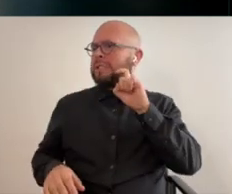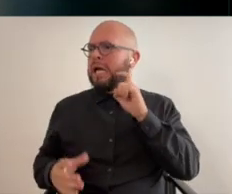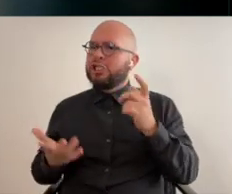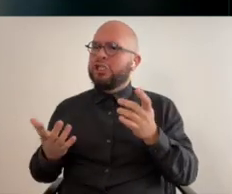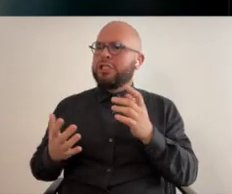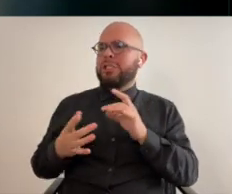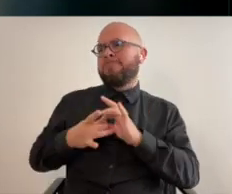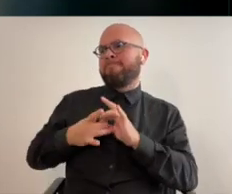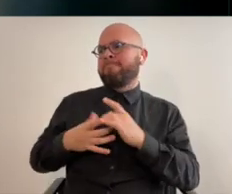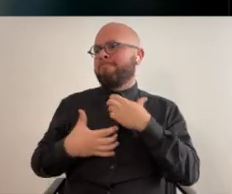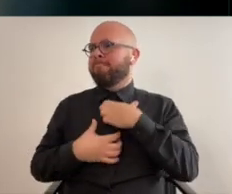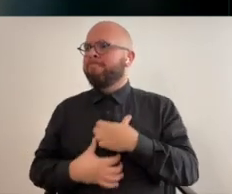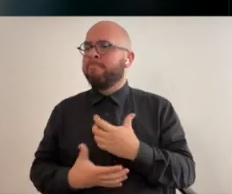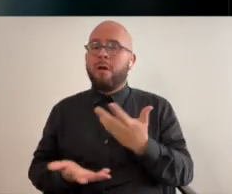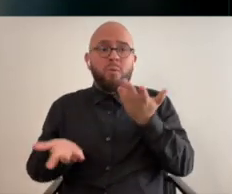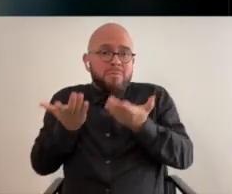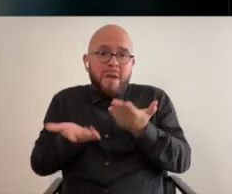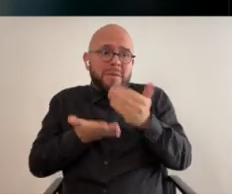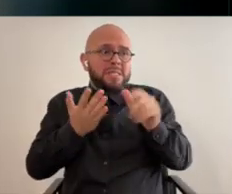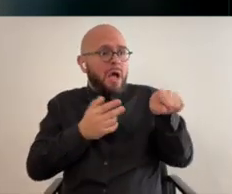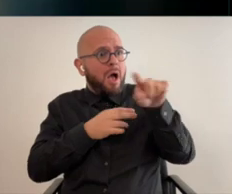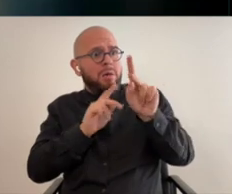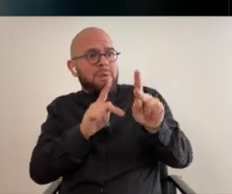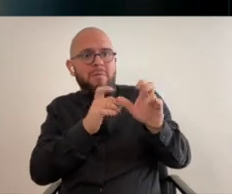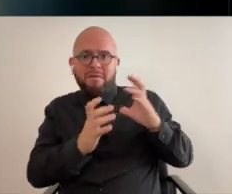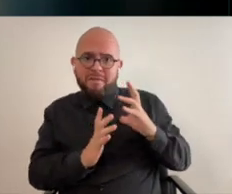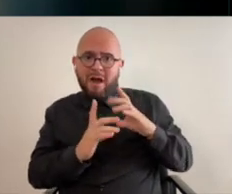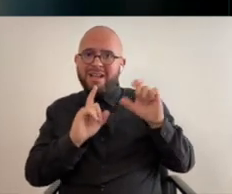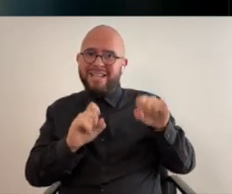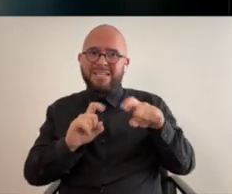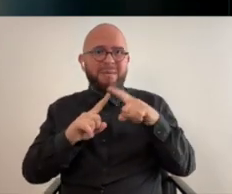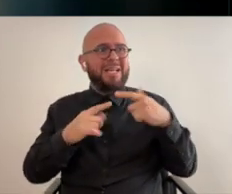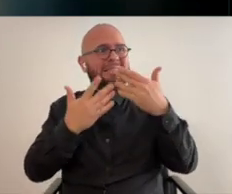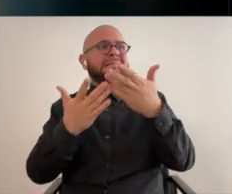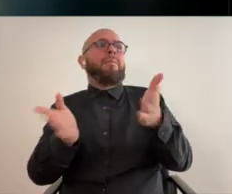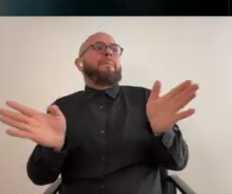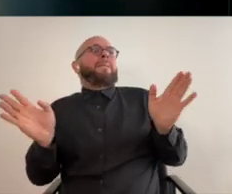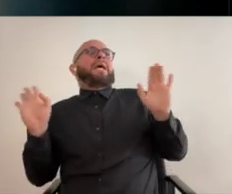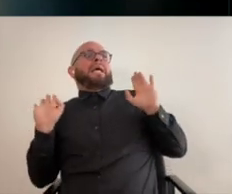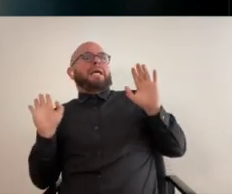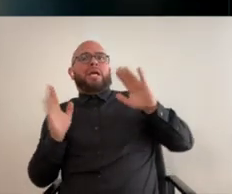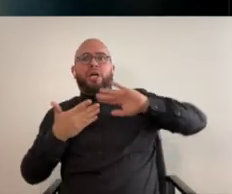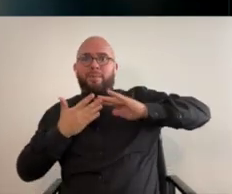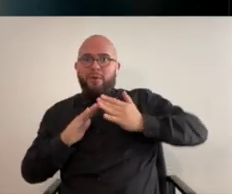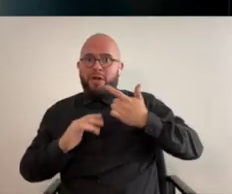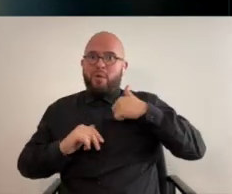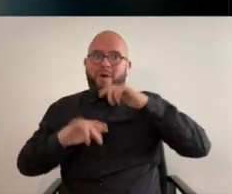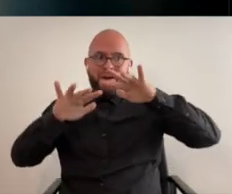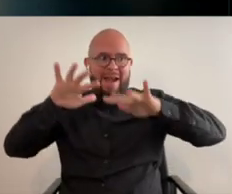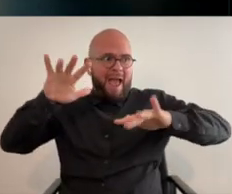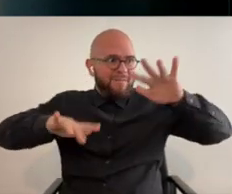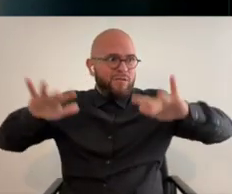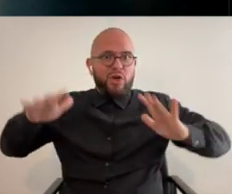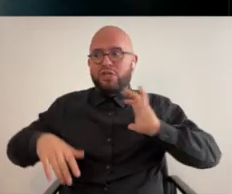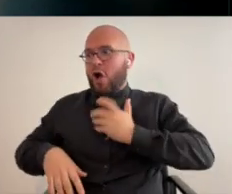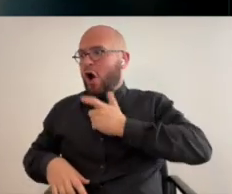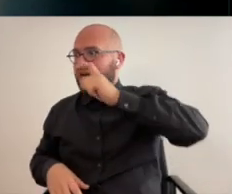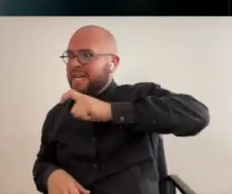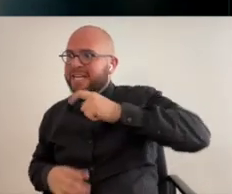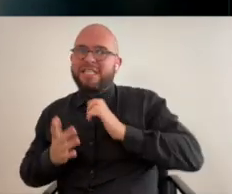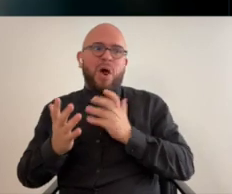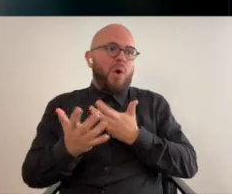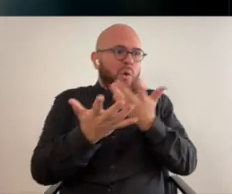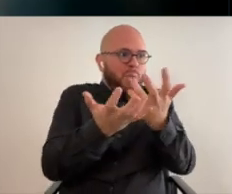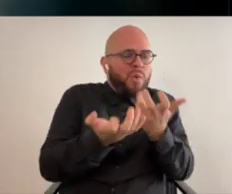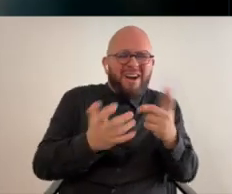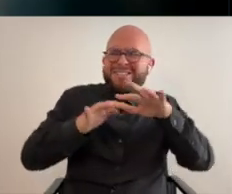don't have any sexuality at all which i'm sure that exists for some people but it's a very large community we're very diverse